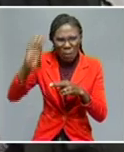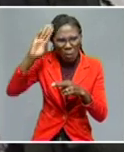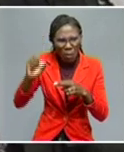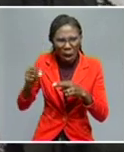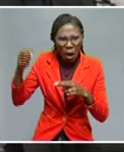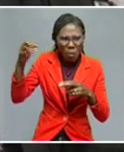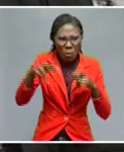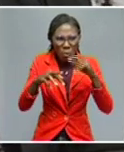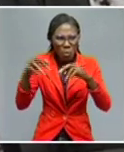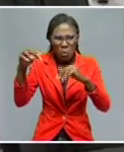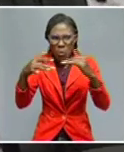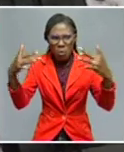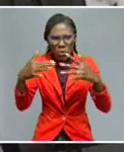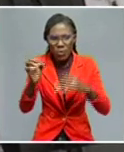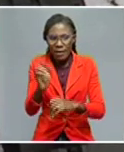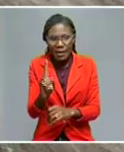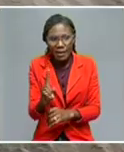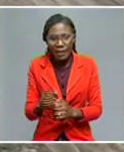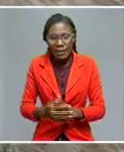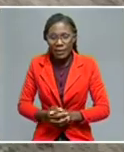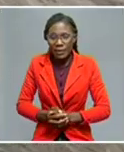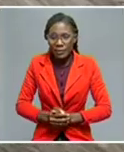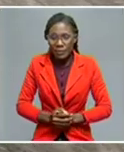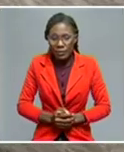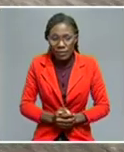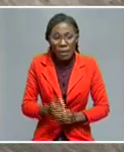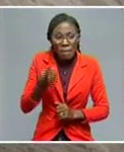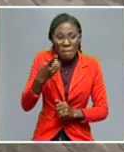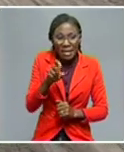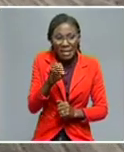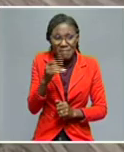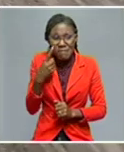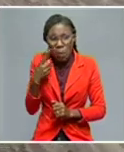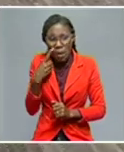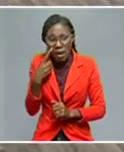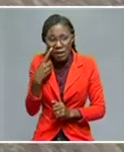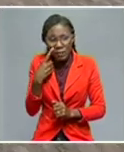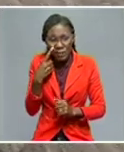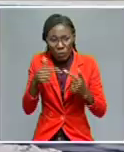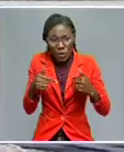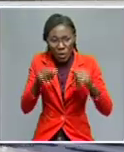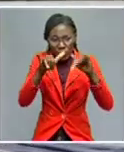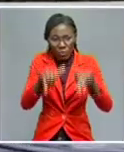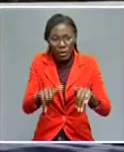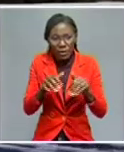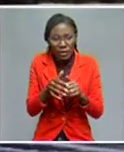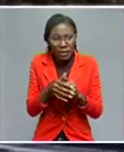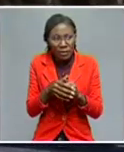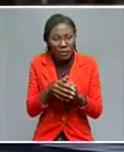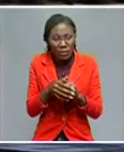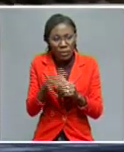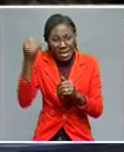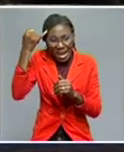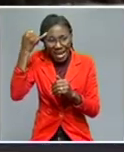differences between and among states. But you see, we live not in the ideal